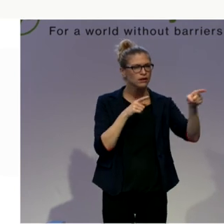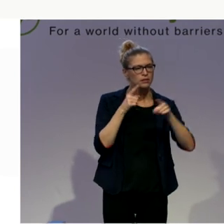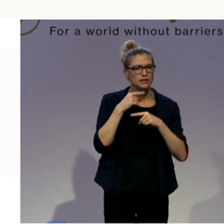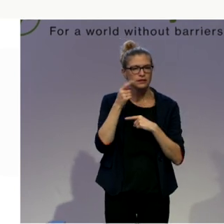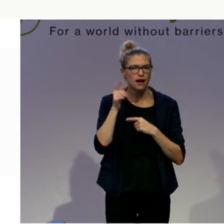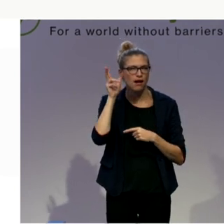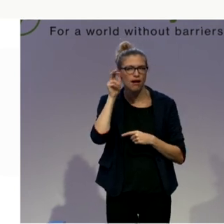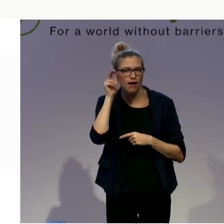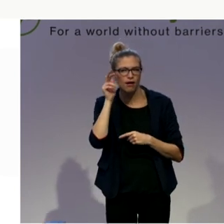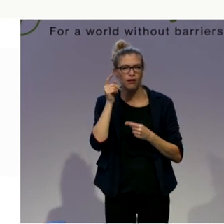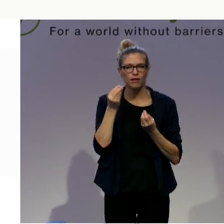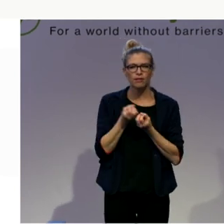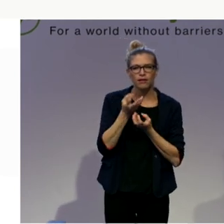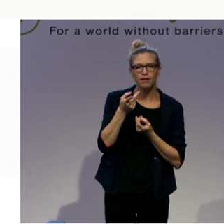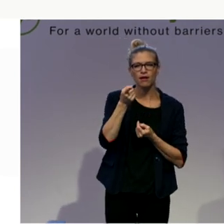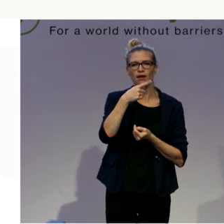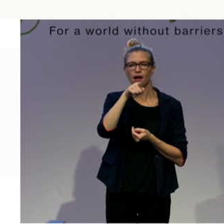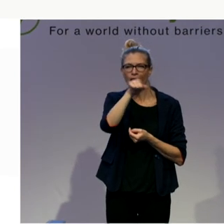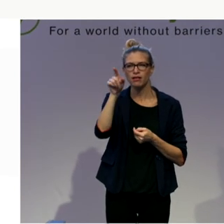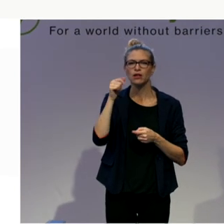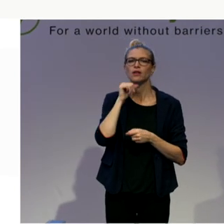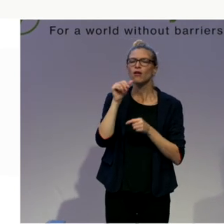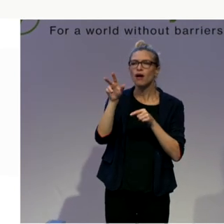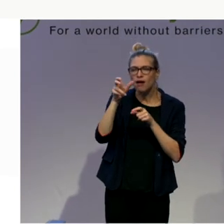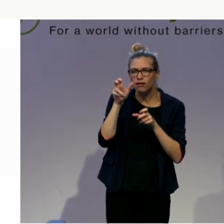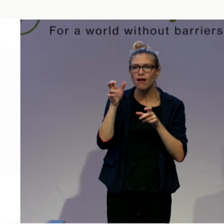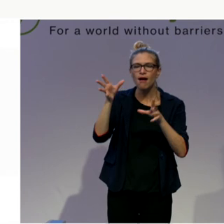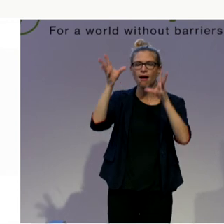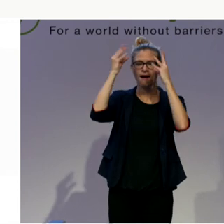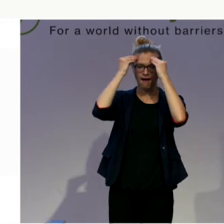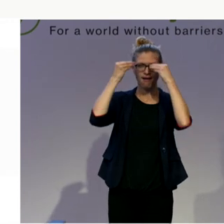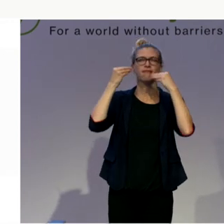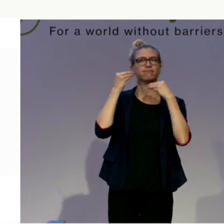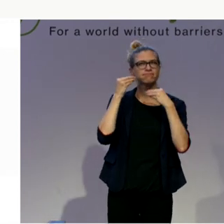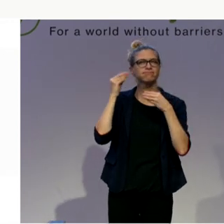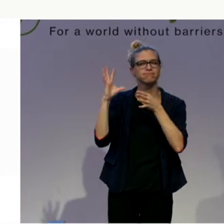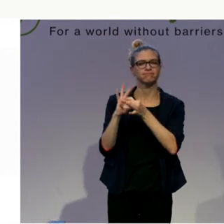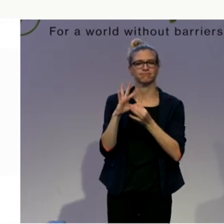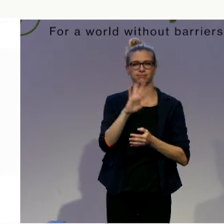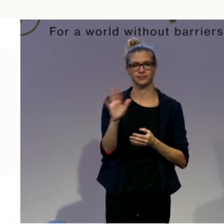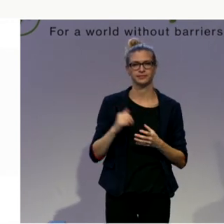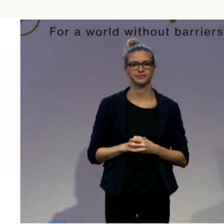So, I'd like to invite our group from Moldova, Bulgaria, and Czech Republic right now.